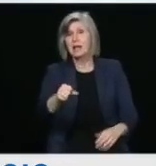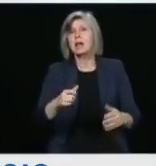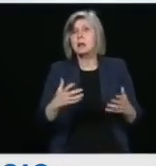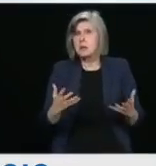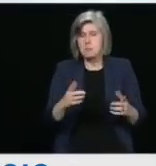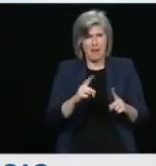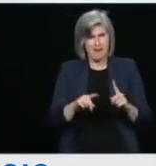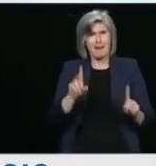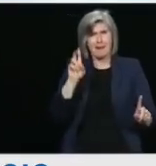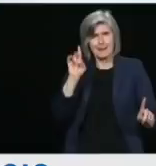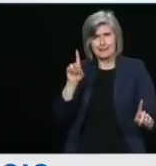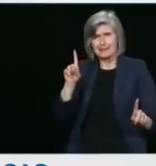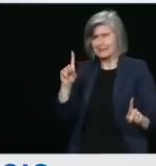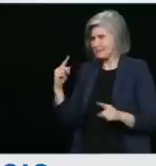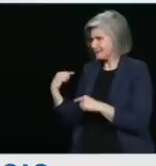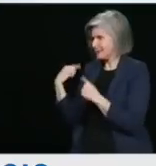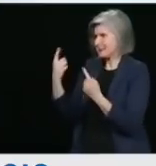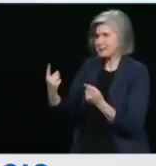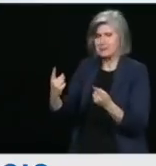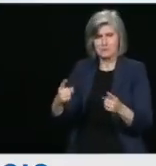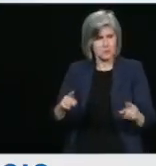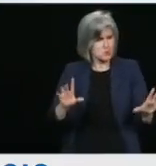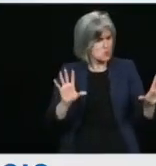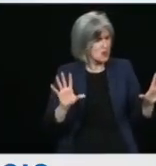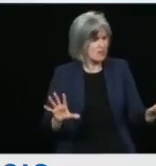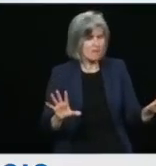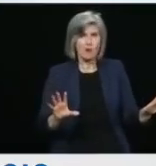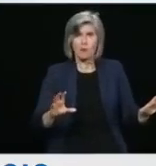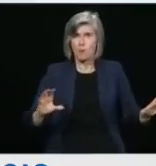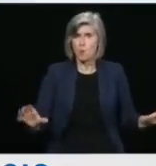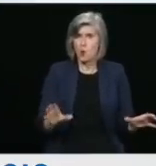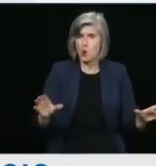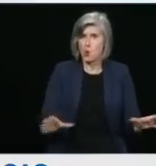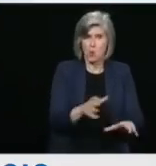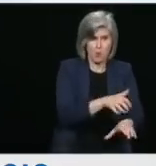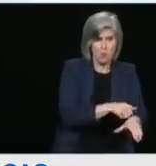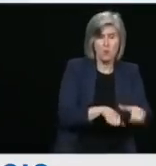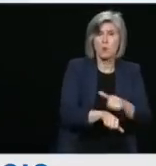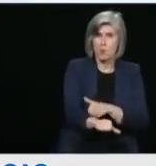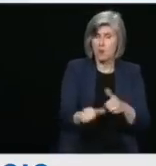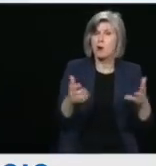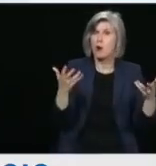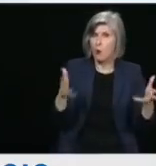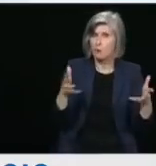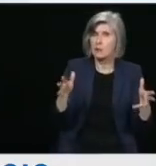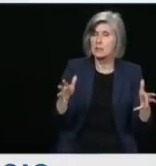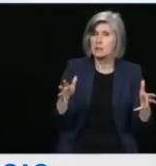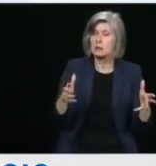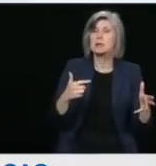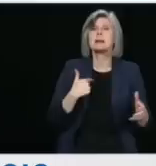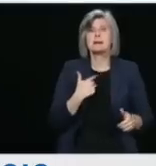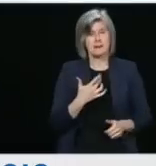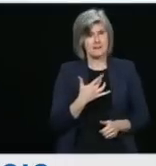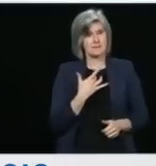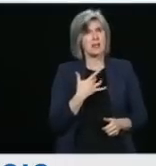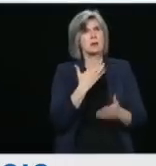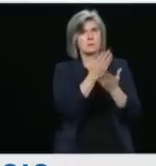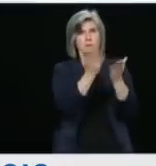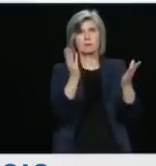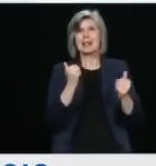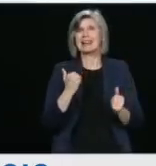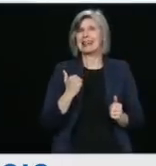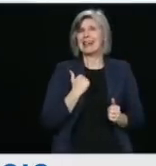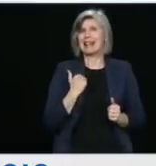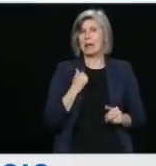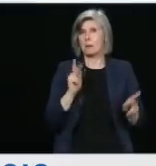what underlines that, and I think Canadians can be reassured, at all times, CSIS and Justice Canada acted